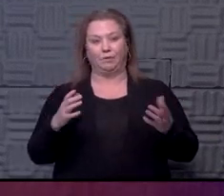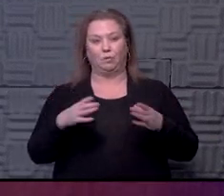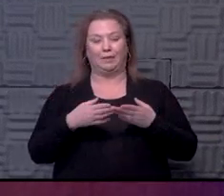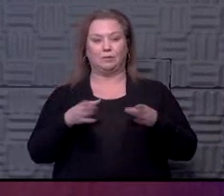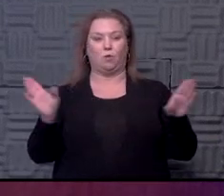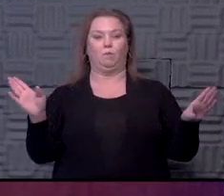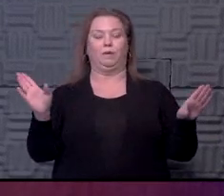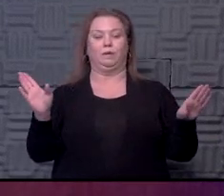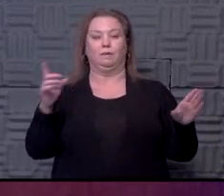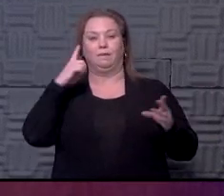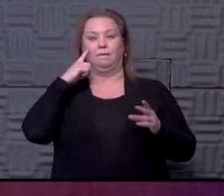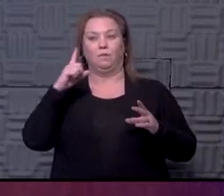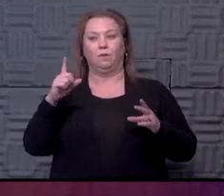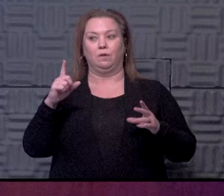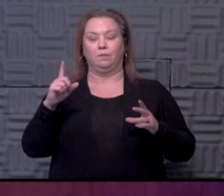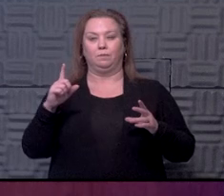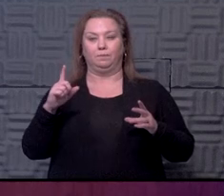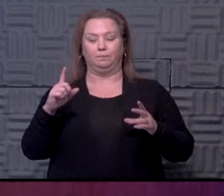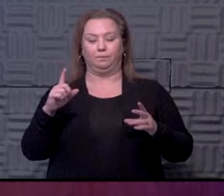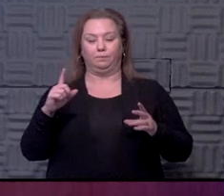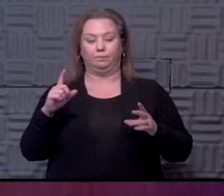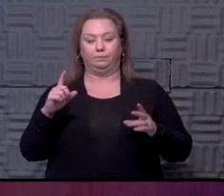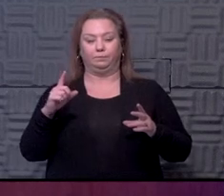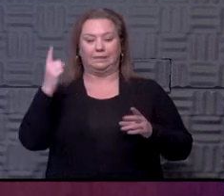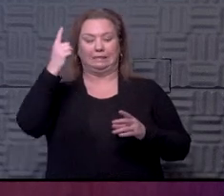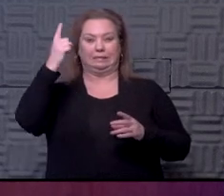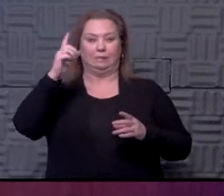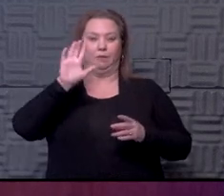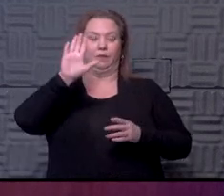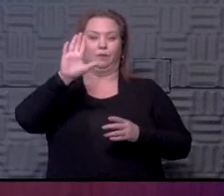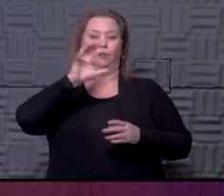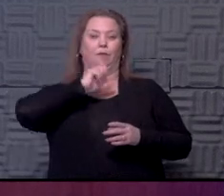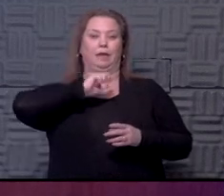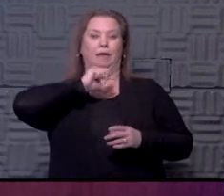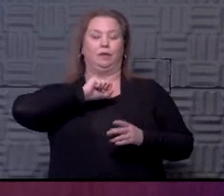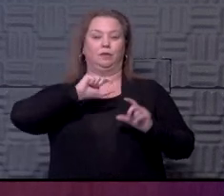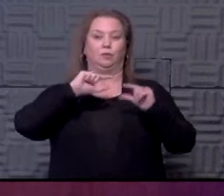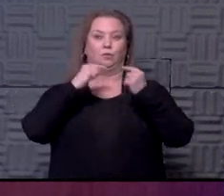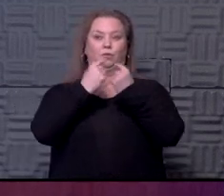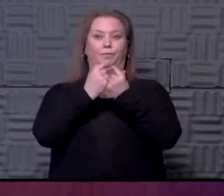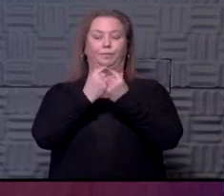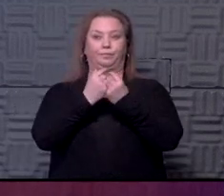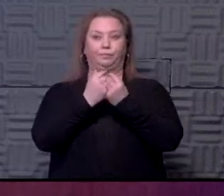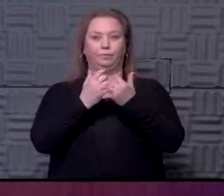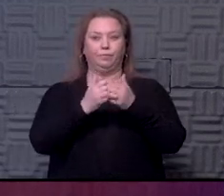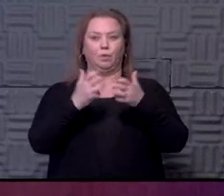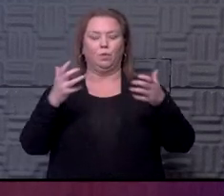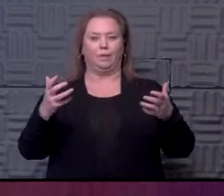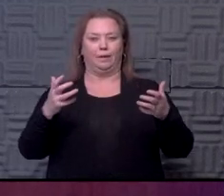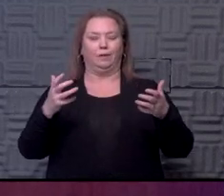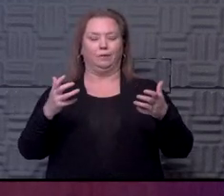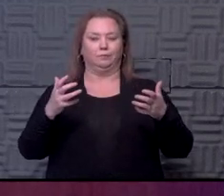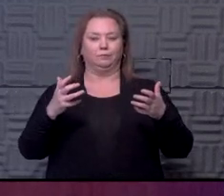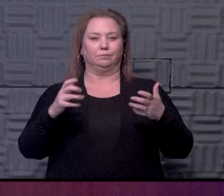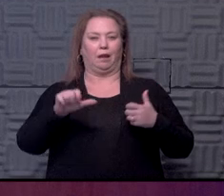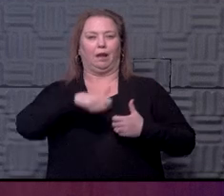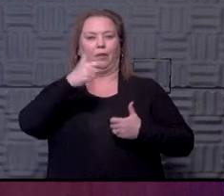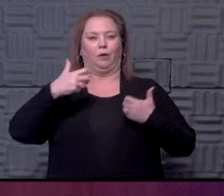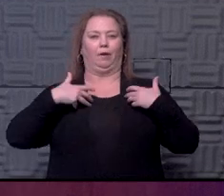of open season for someone in that sort of age group and without significant comorbidities.